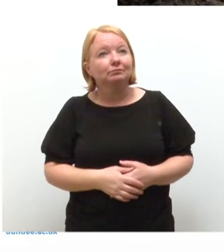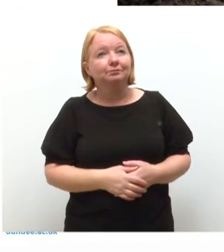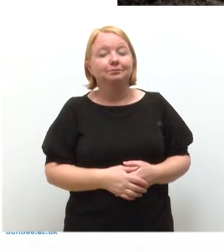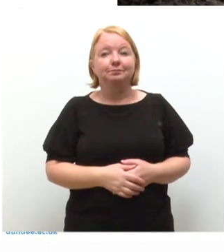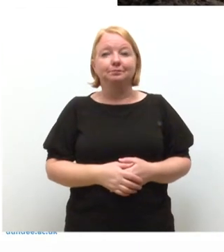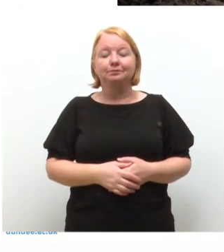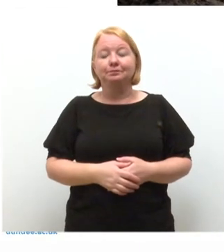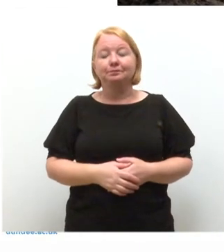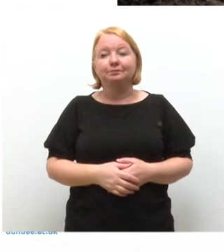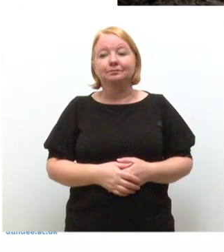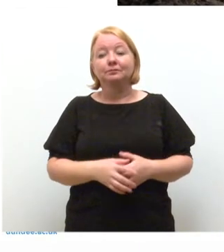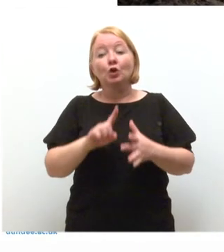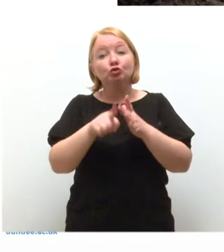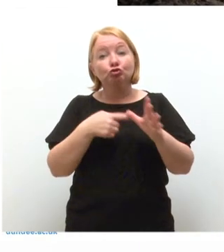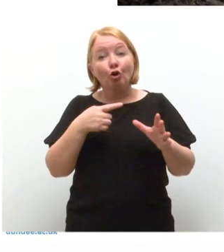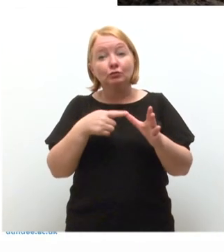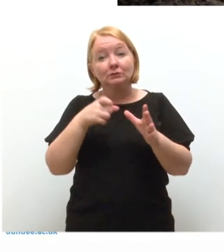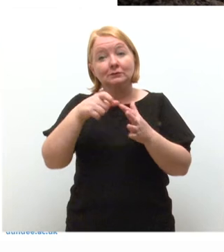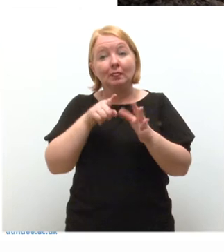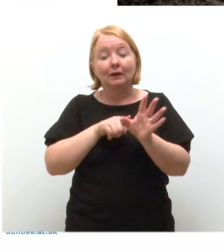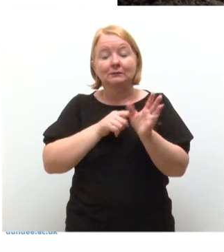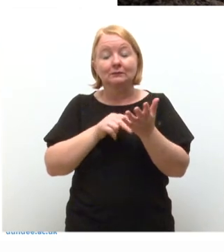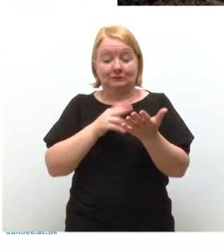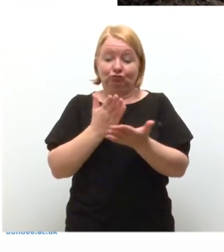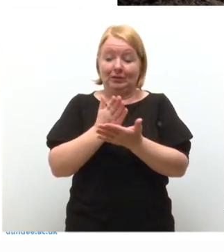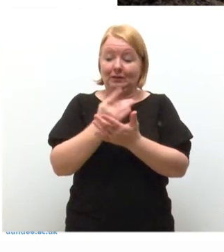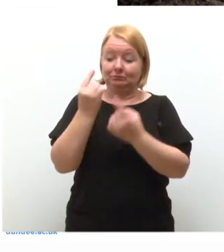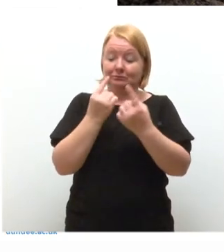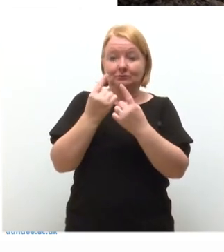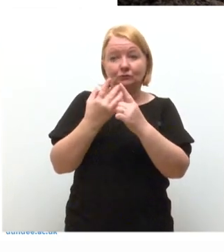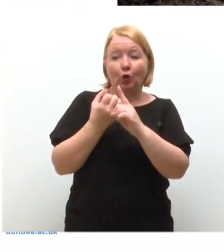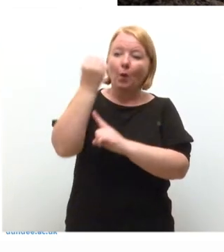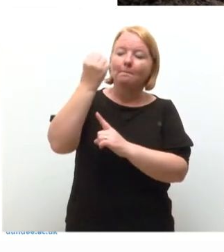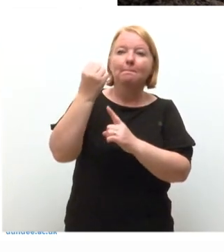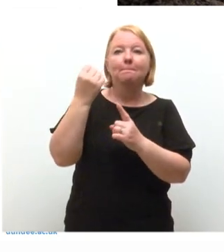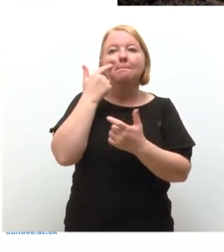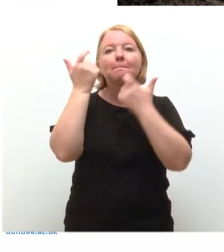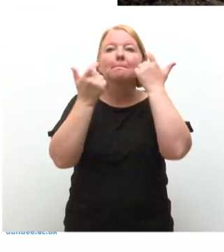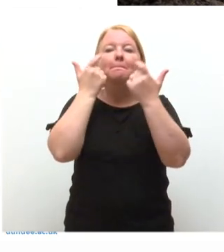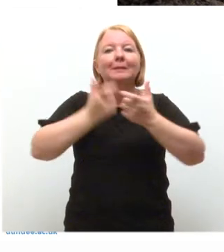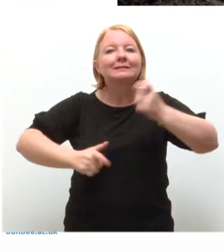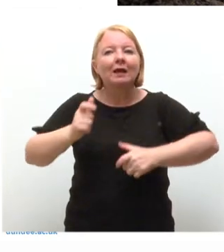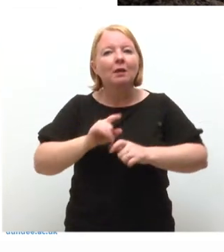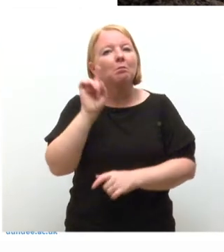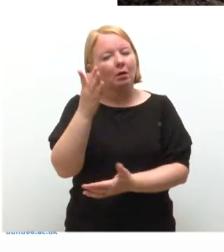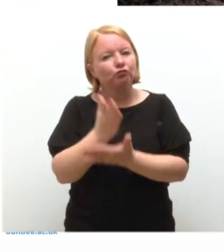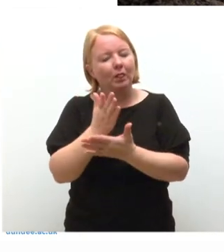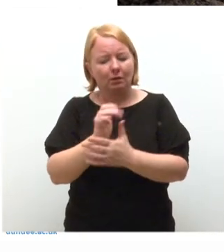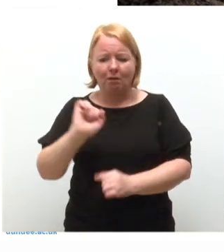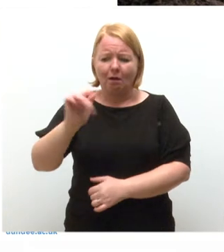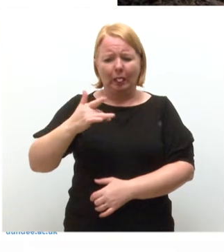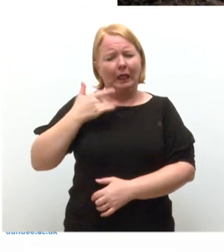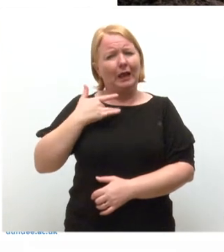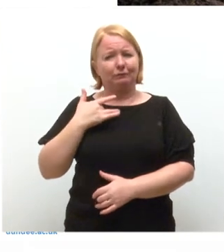Dame Jocelyn's story is not only one of stellar scientific discoveries, but an extraordinary example of a life